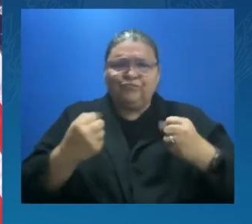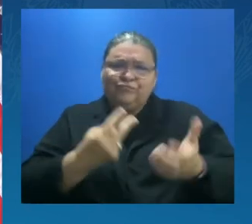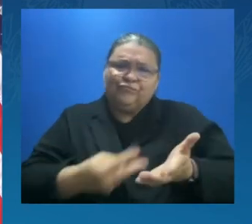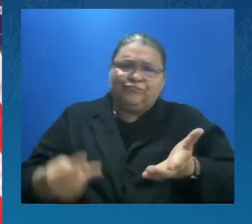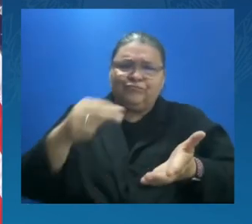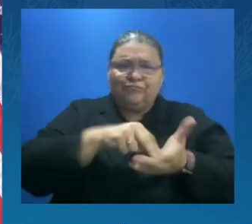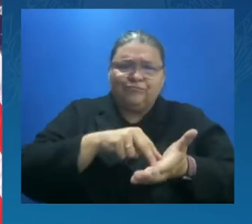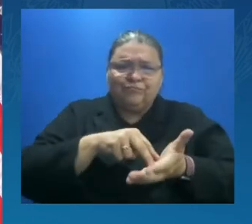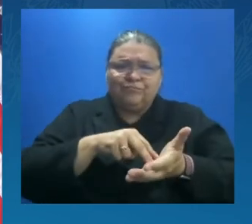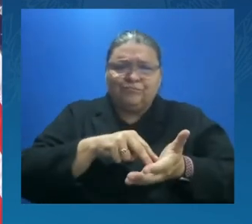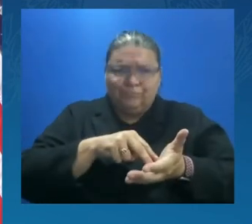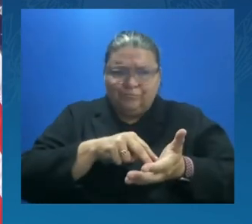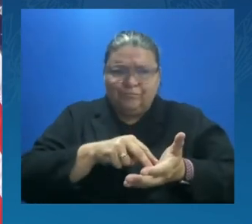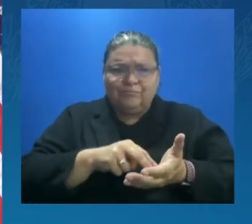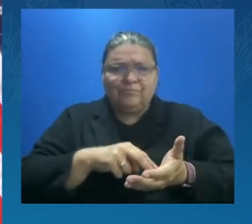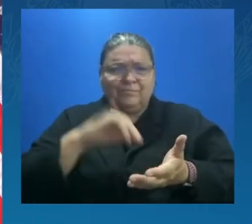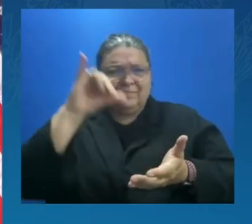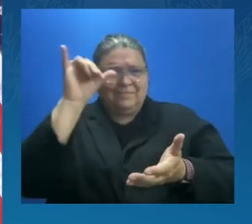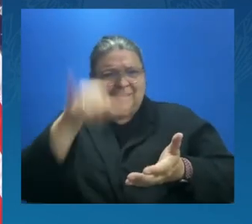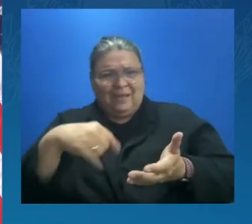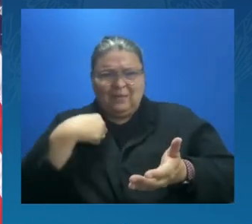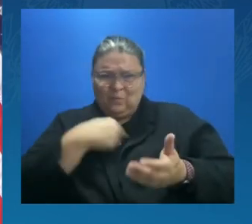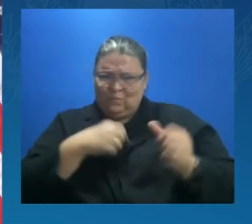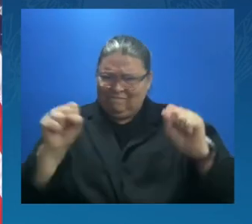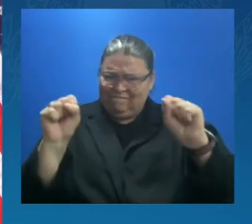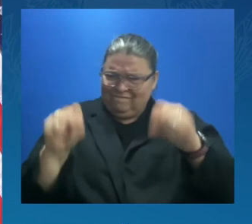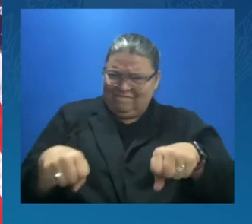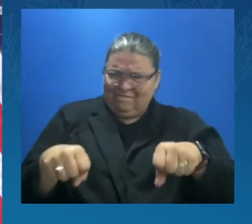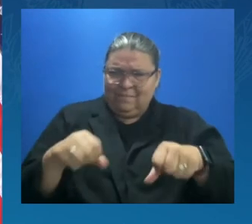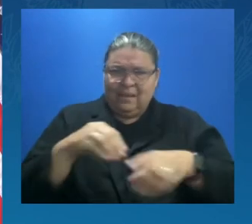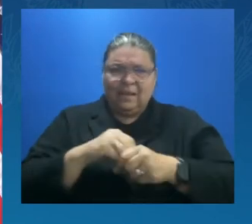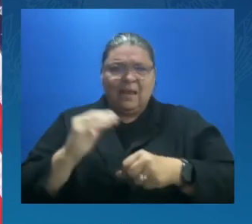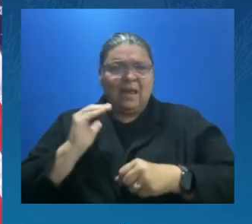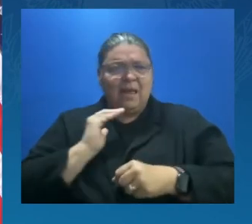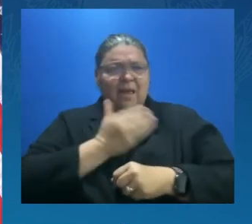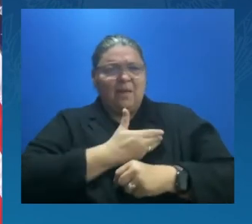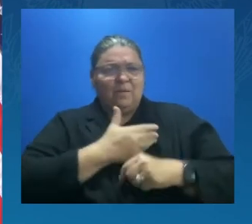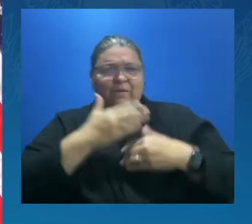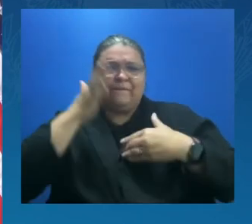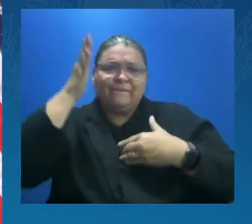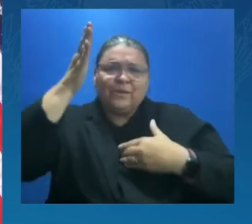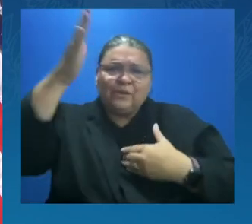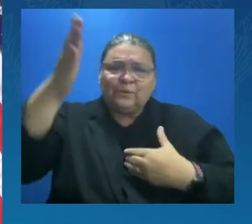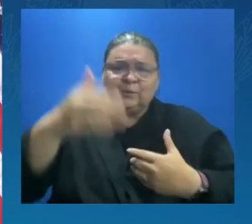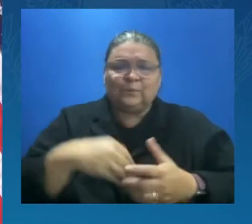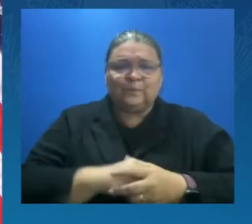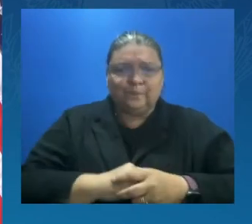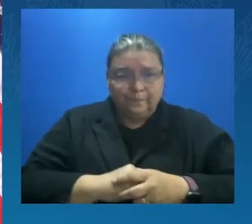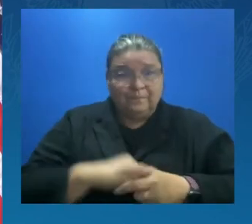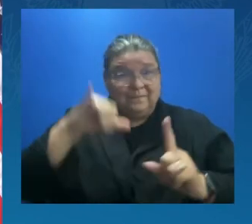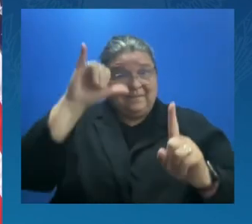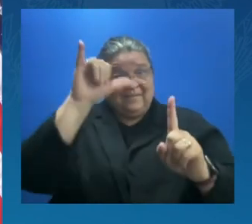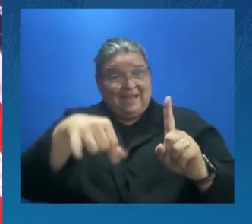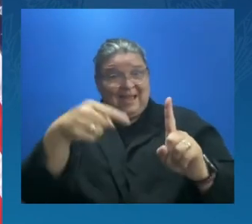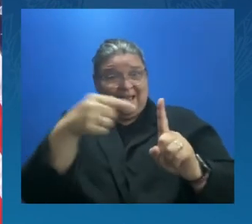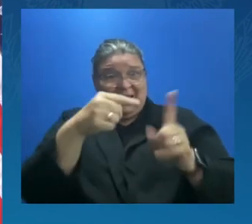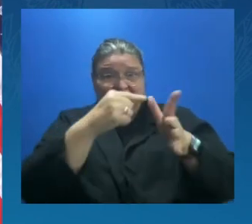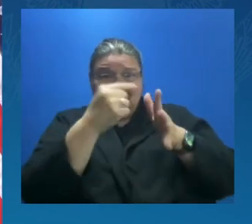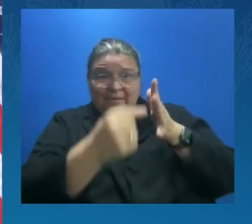And in the process, yes, we will create millions of good jobs in the clean energy economy.